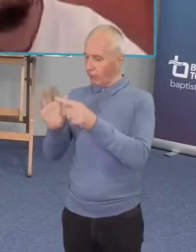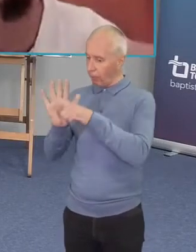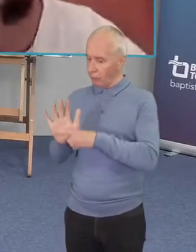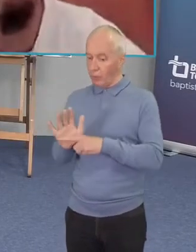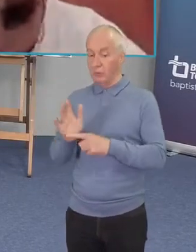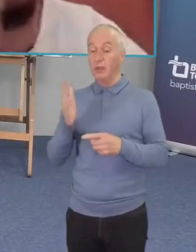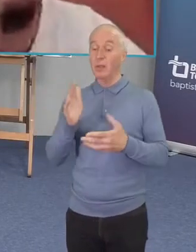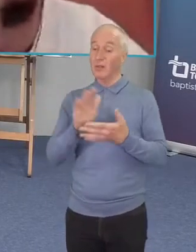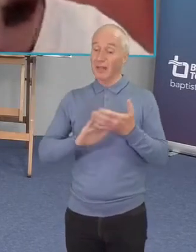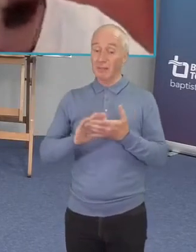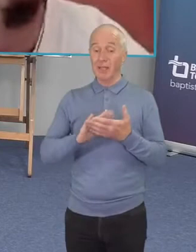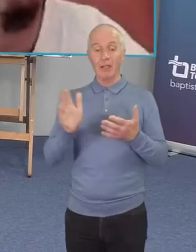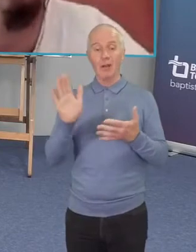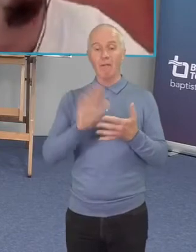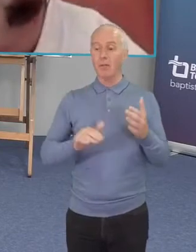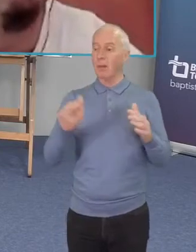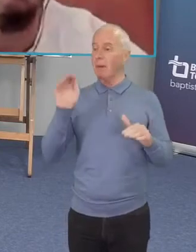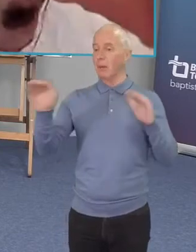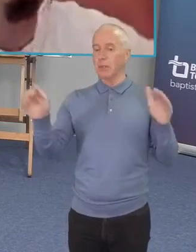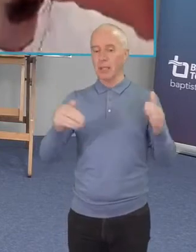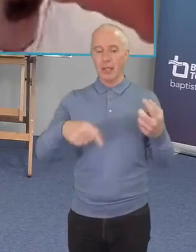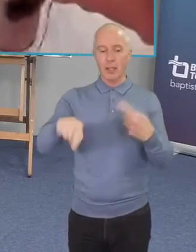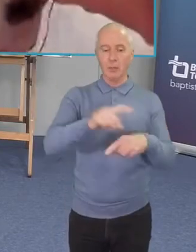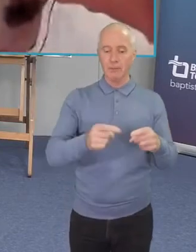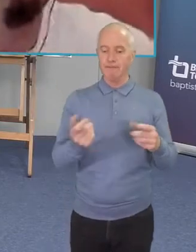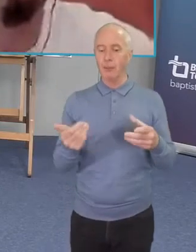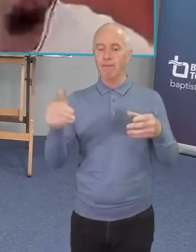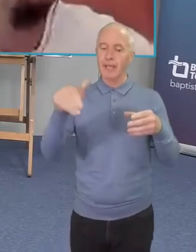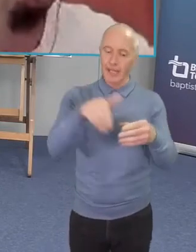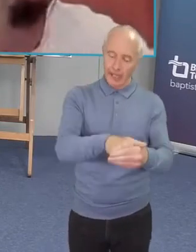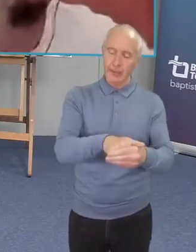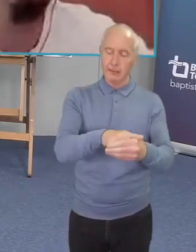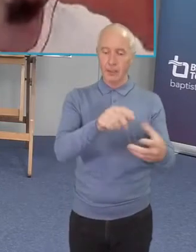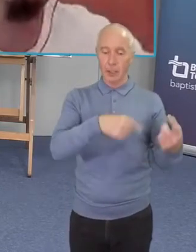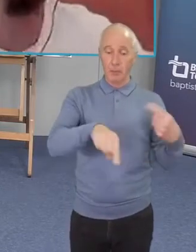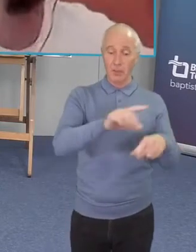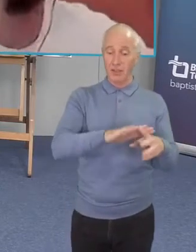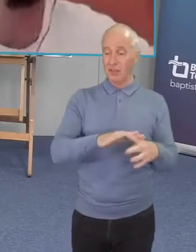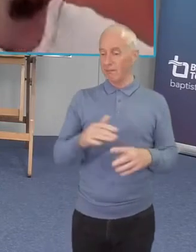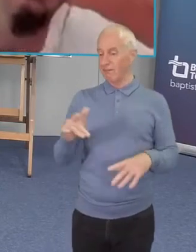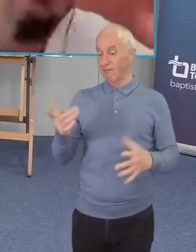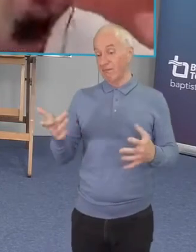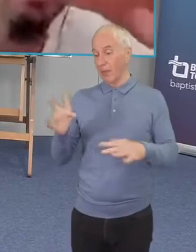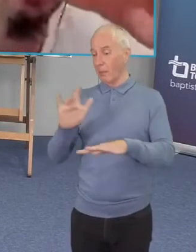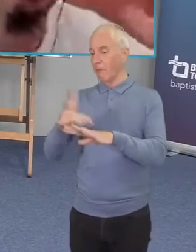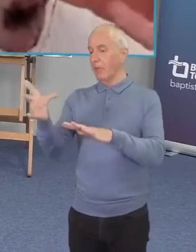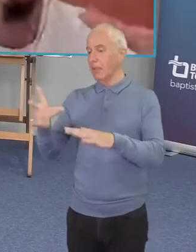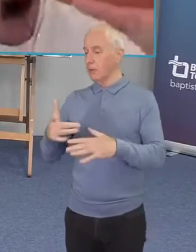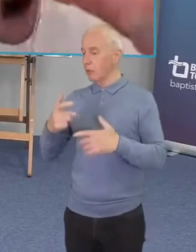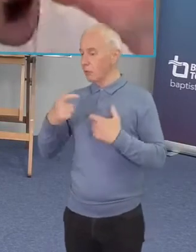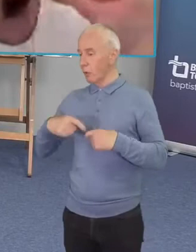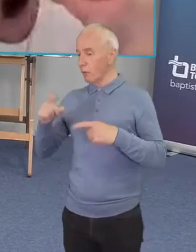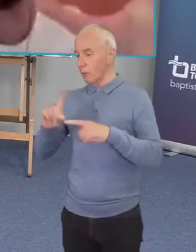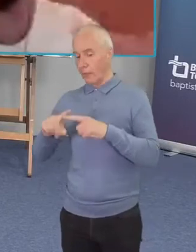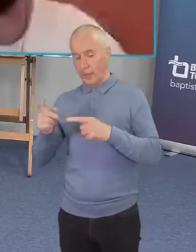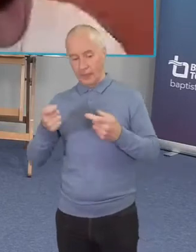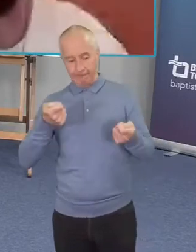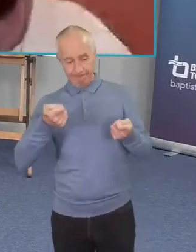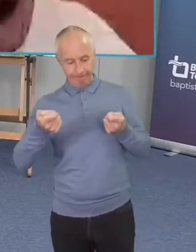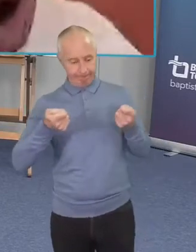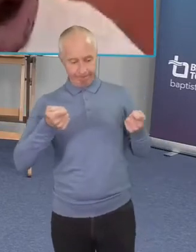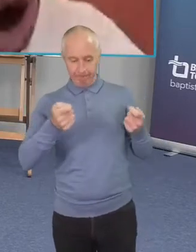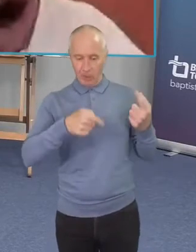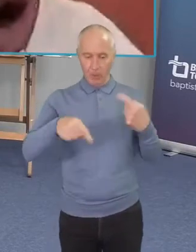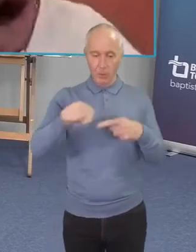in this sense of wounded healers so it's not outside professional social workers that are policing the community but it's